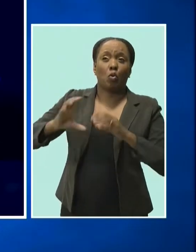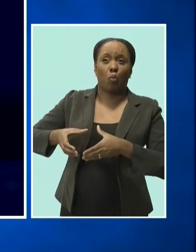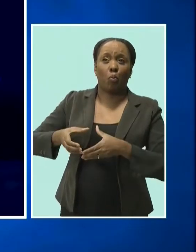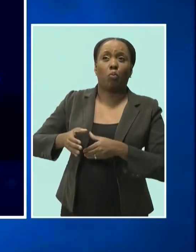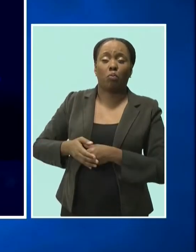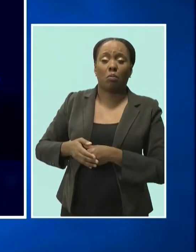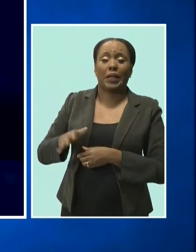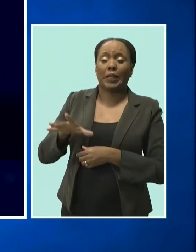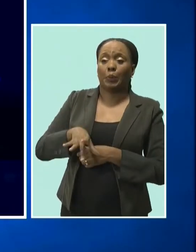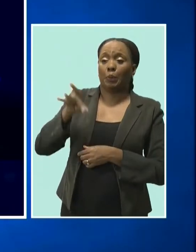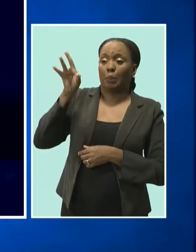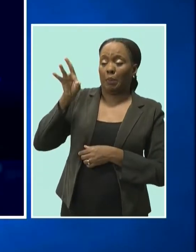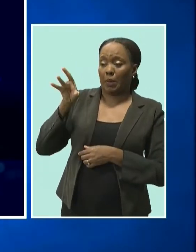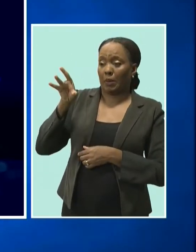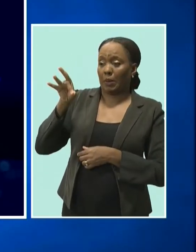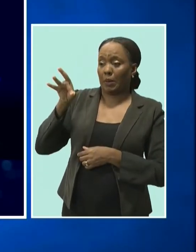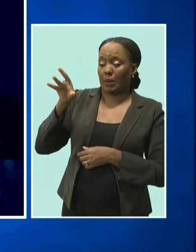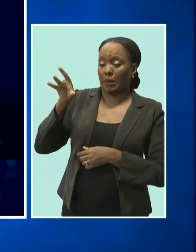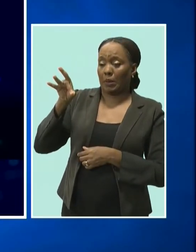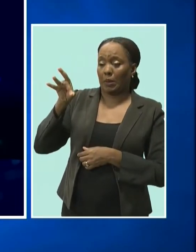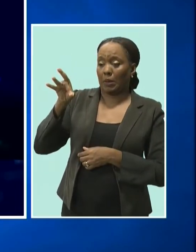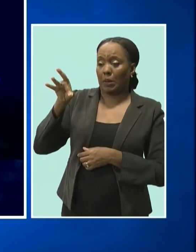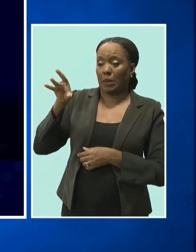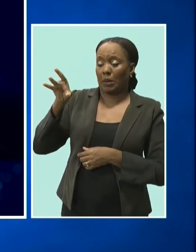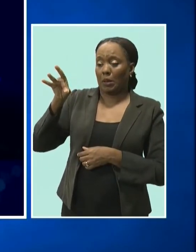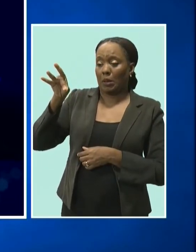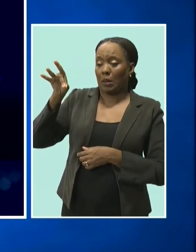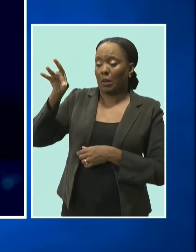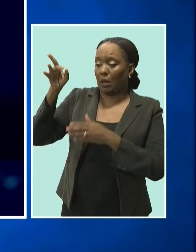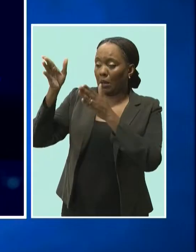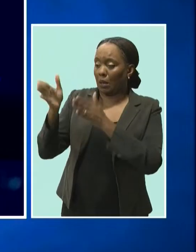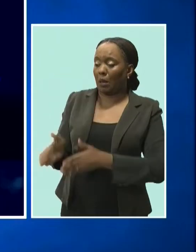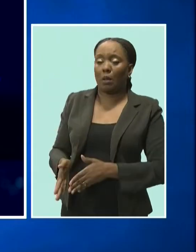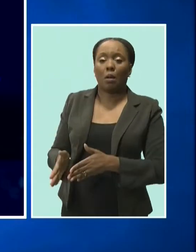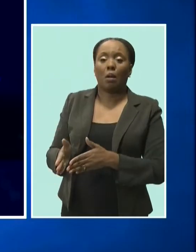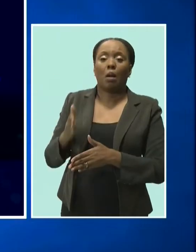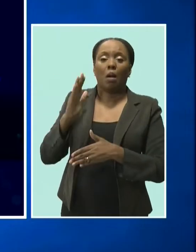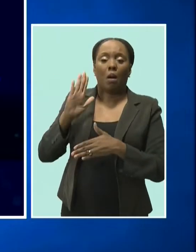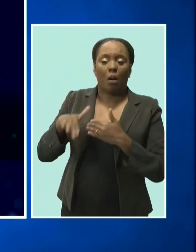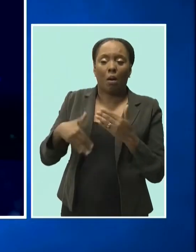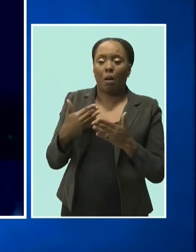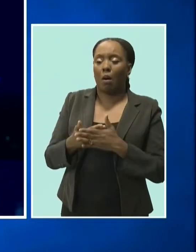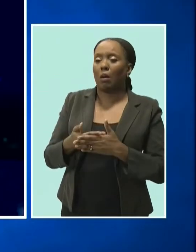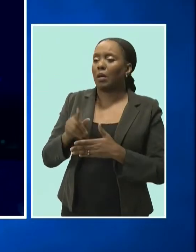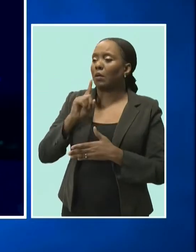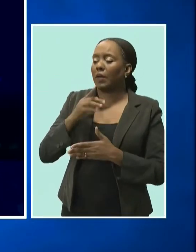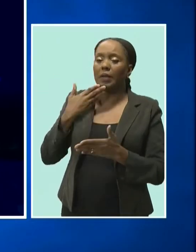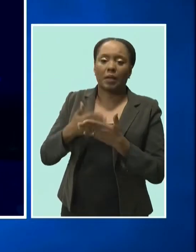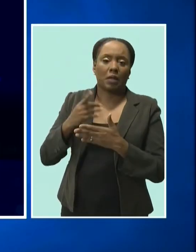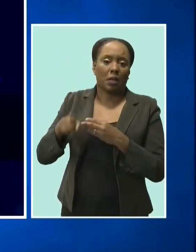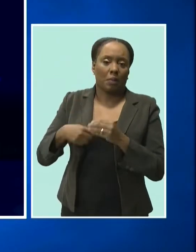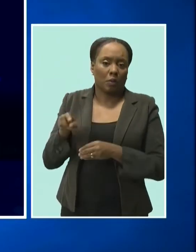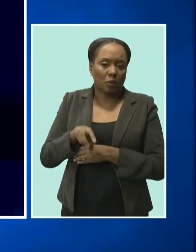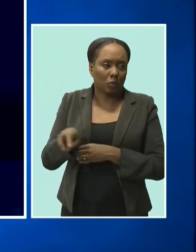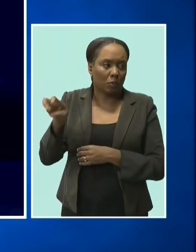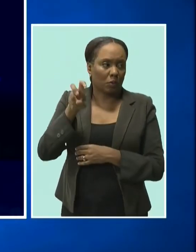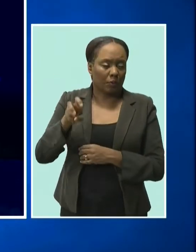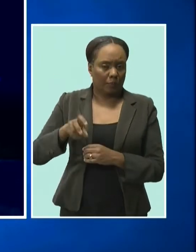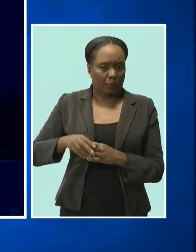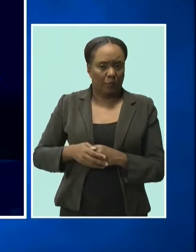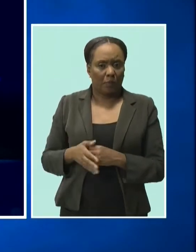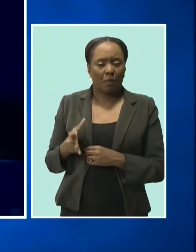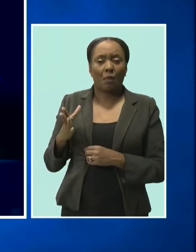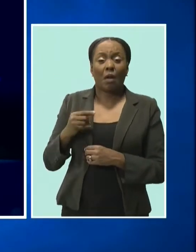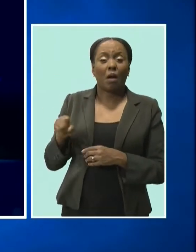someone who represents all that is good about tourism and someone who has shown certainly throughout